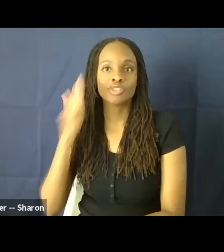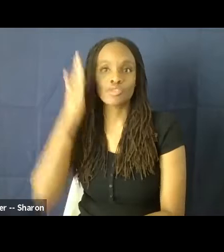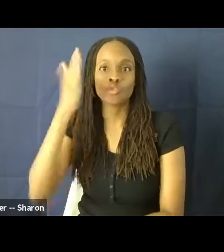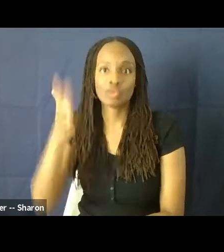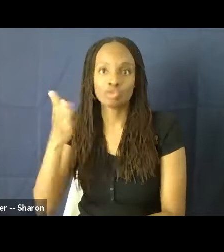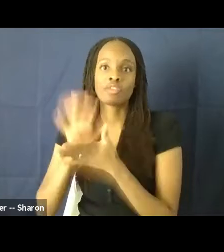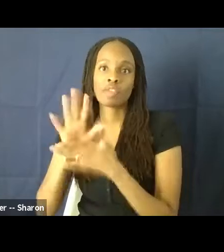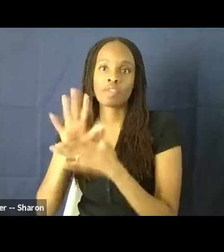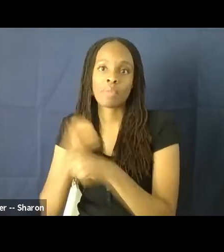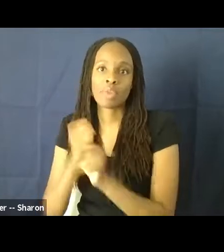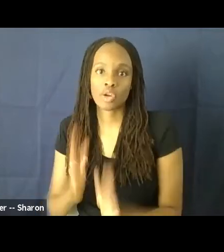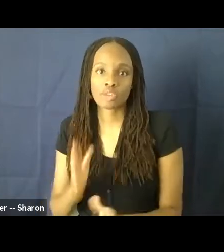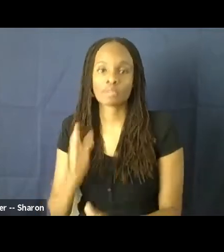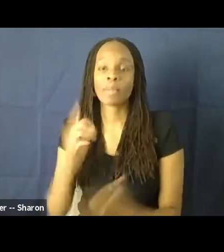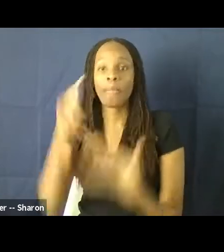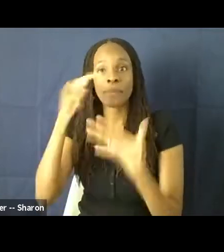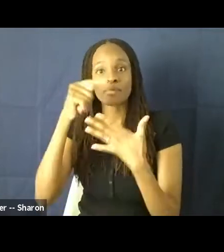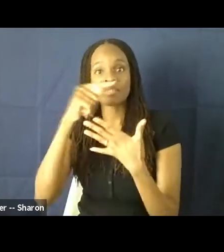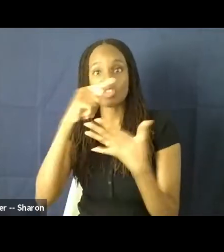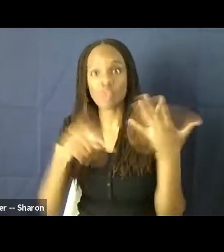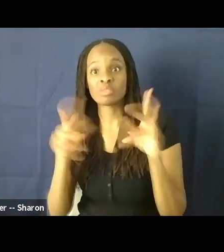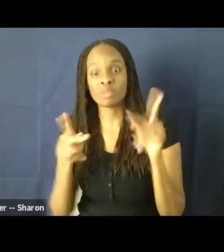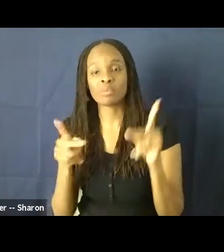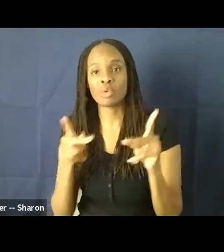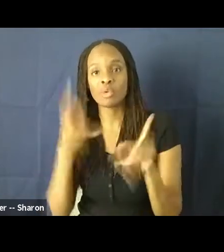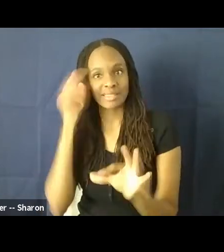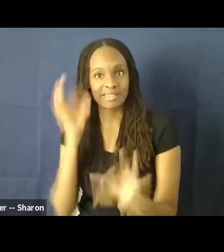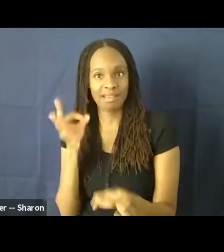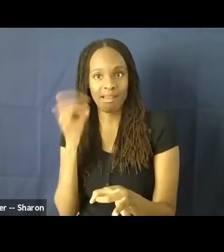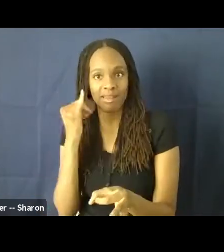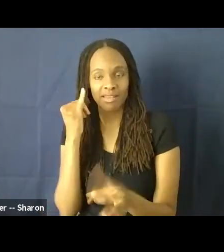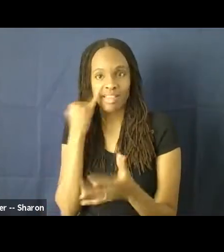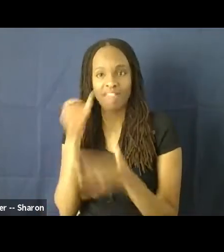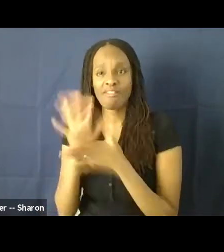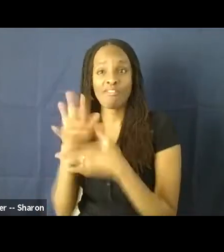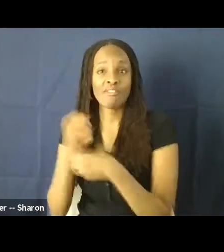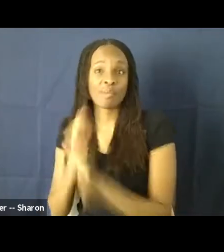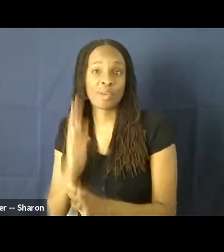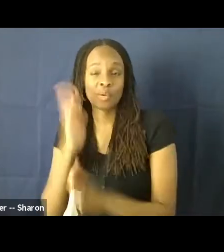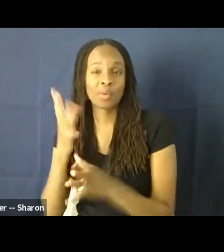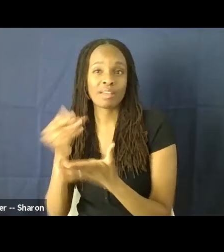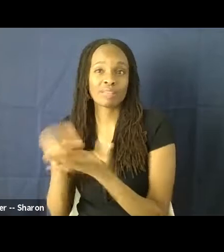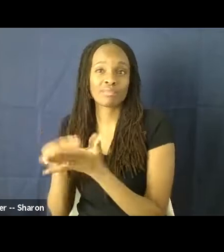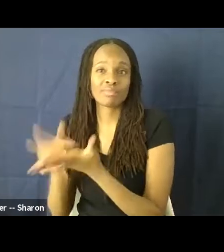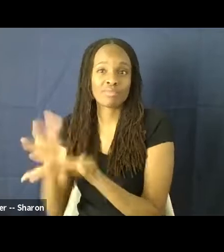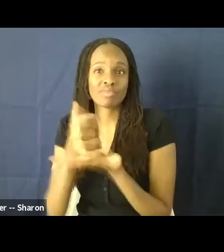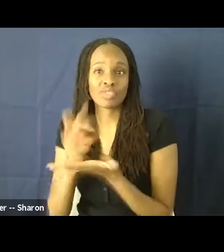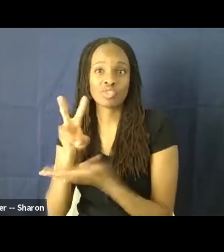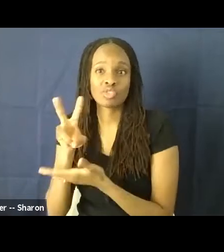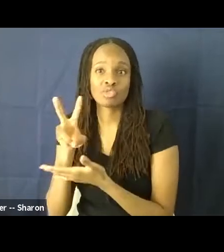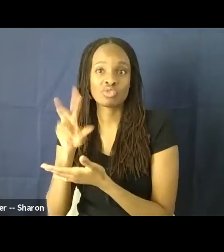So those are the folks who are deciding if somebody, if a filmmaker gets $2 million for the project or $200 million.